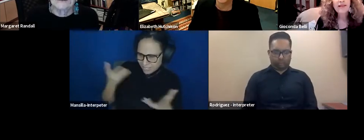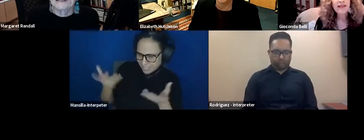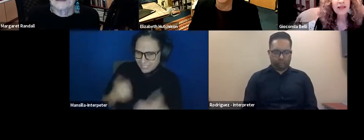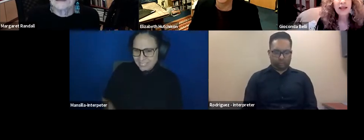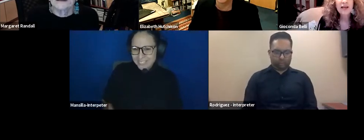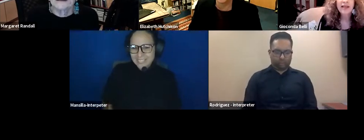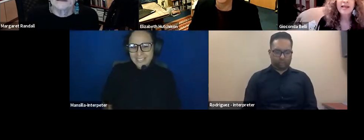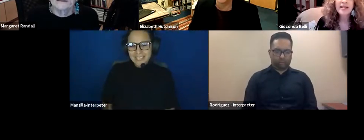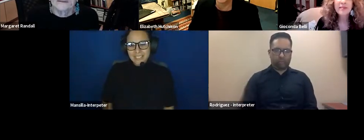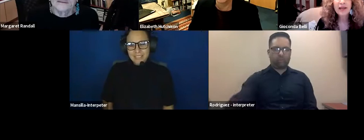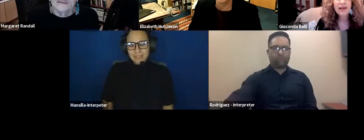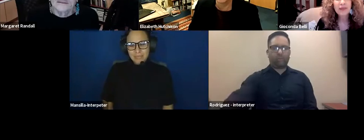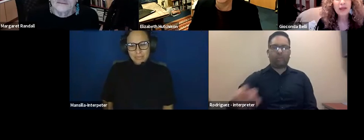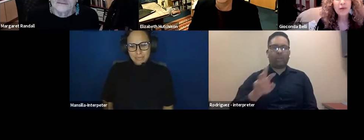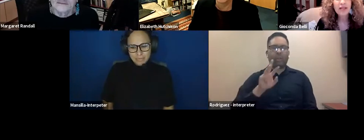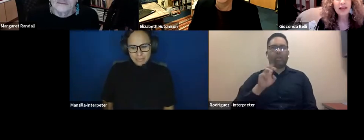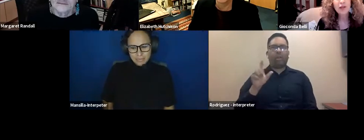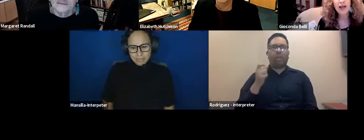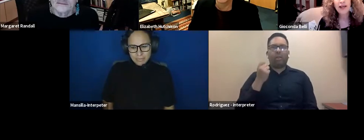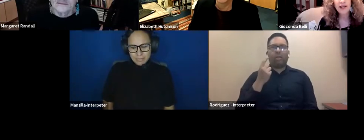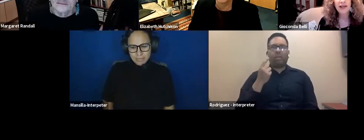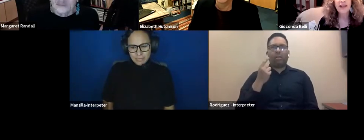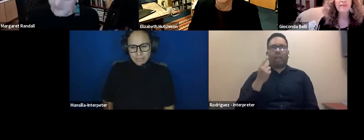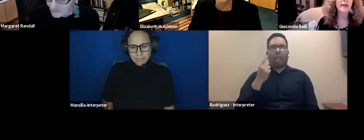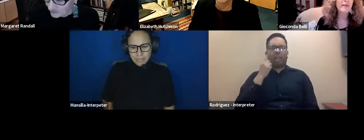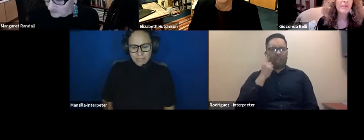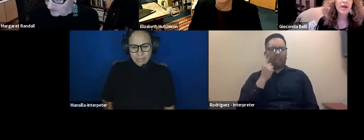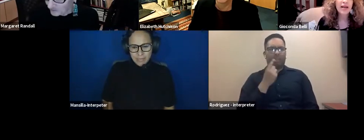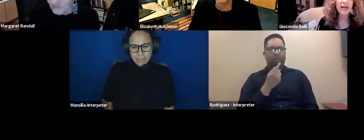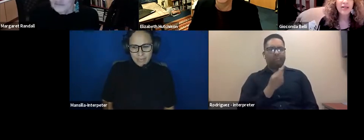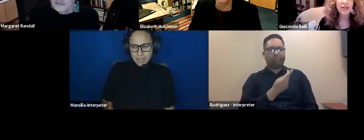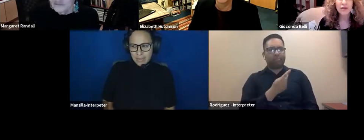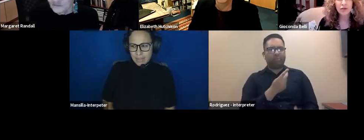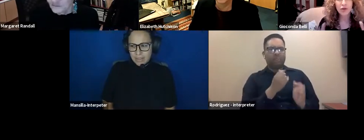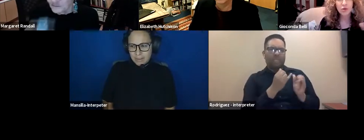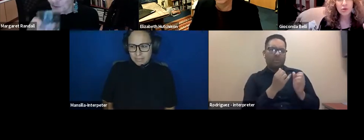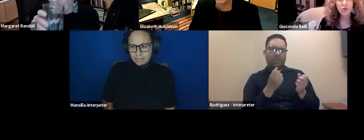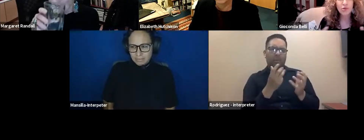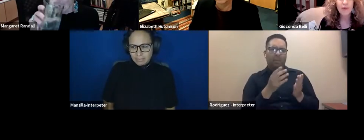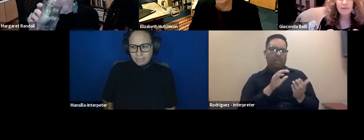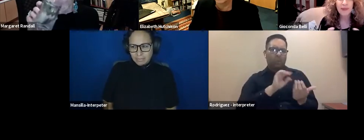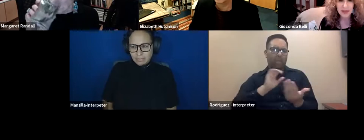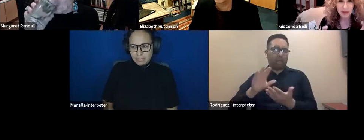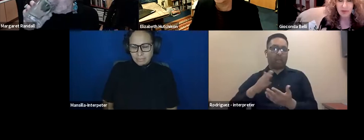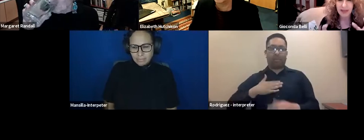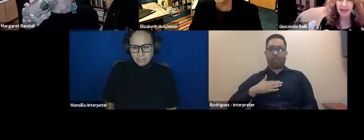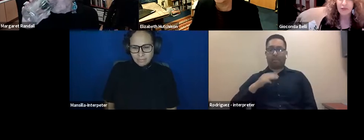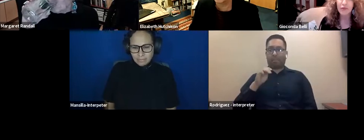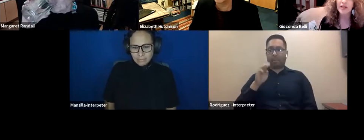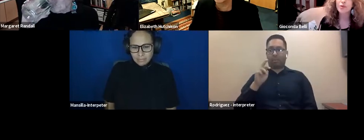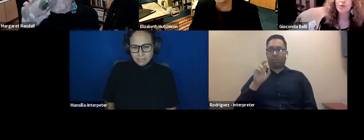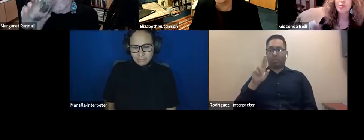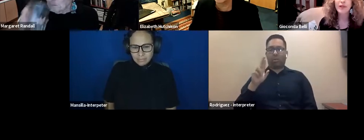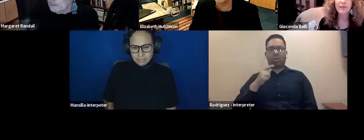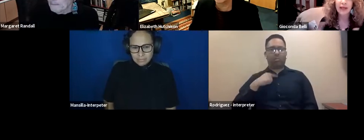Well, I think they are, they are similar in many ways. I, I, in my memoir, I just chose to do a piece of my